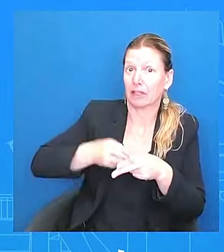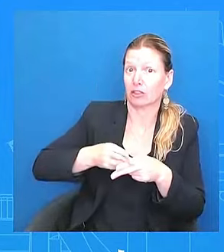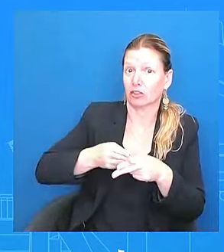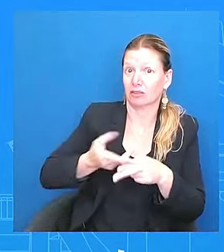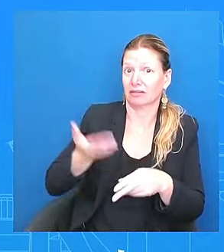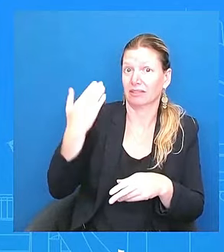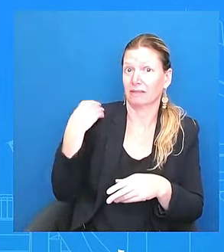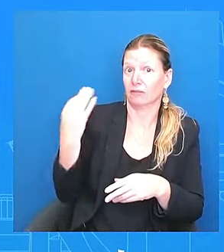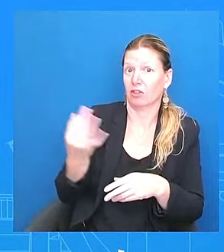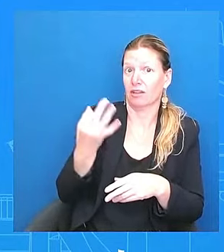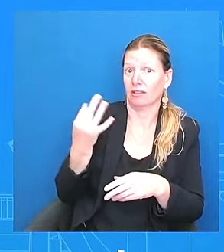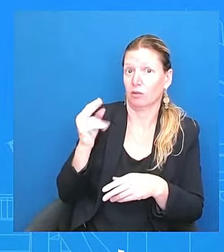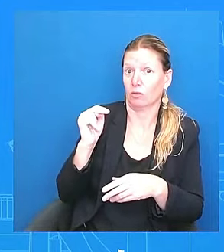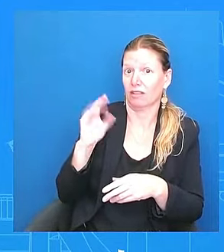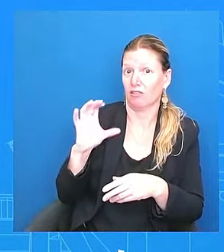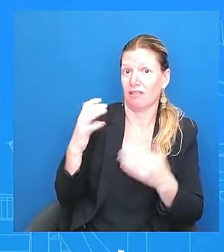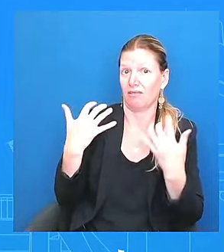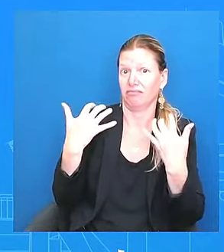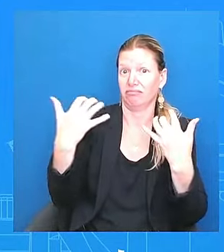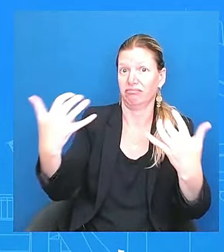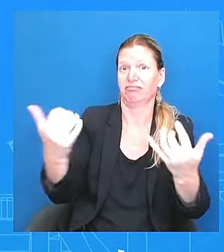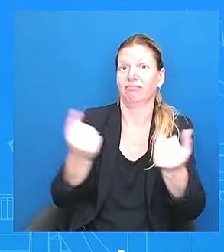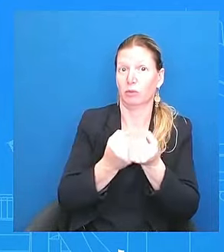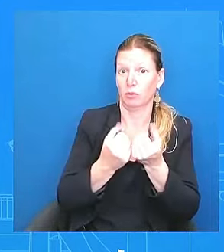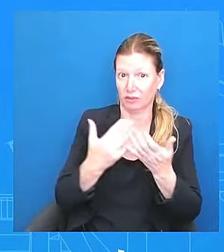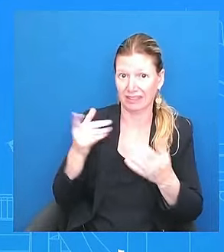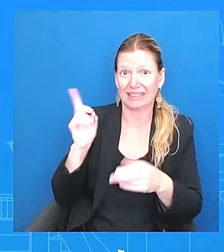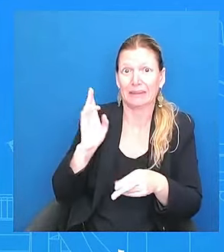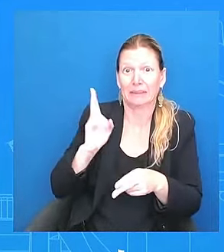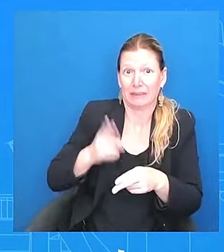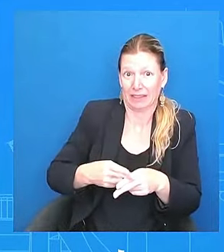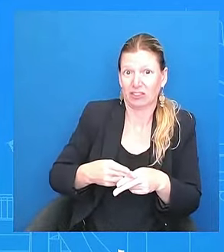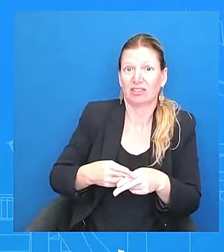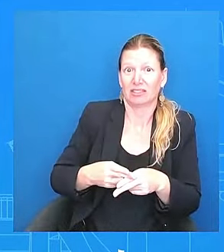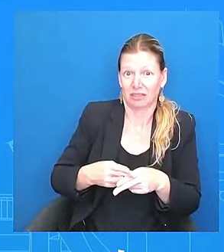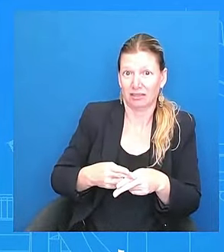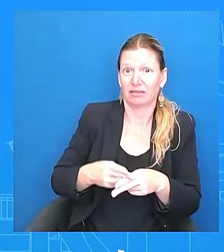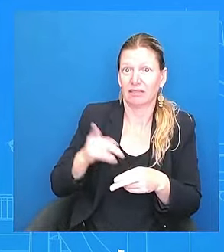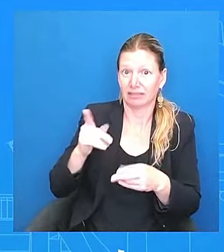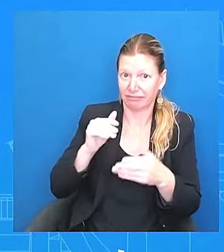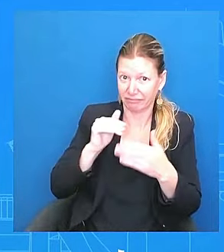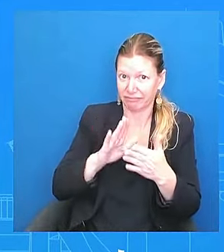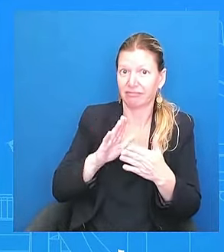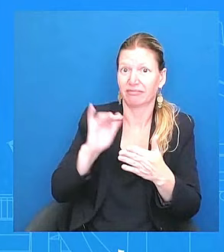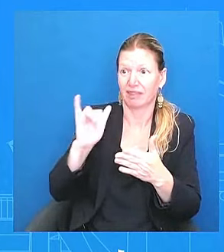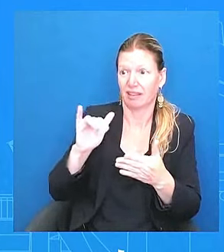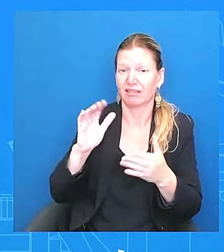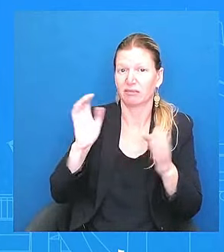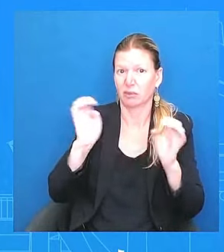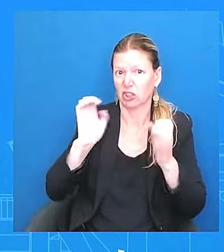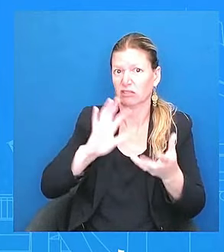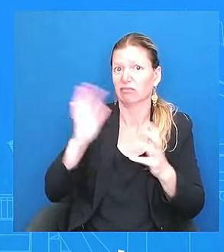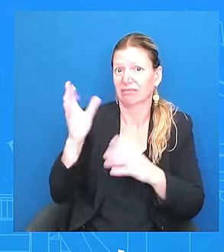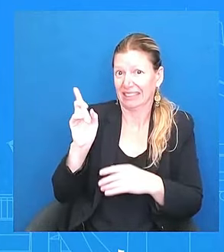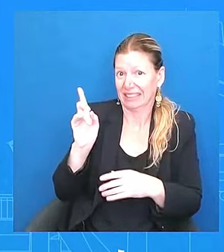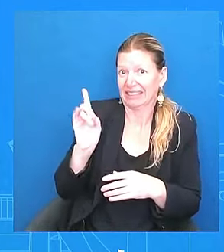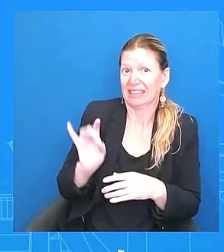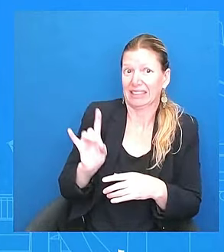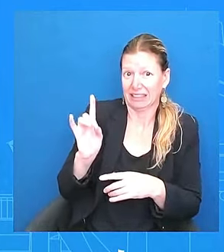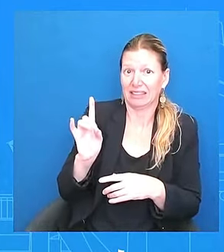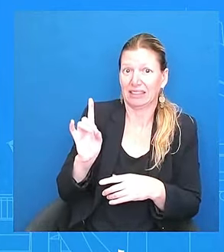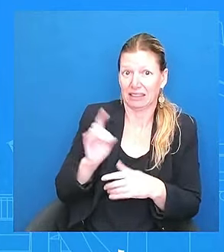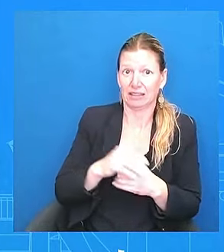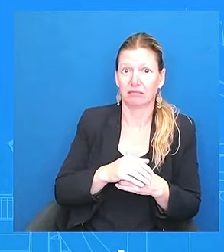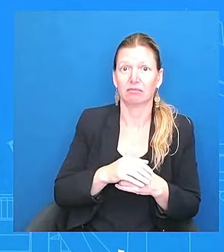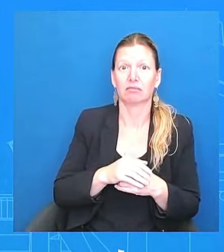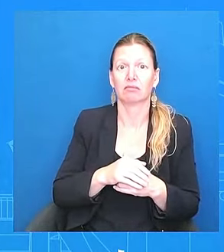talked about an issue that you all ask me about all the time, his age, like he took it head on, literally head on. He didn't run away from